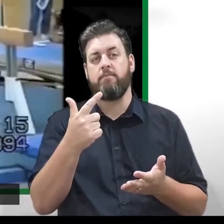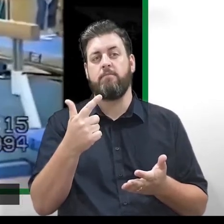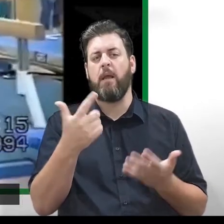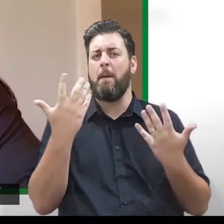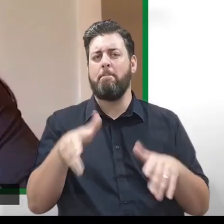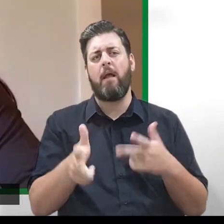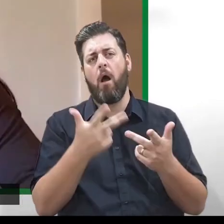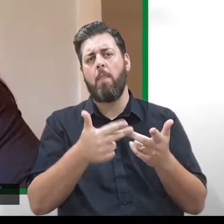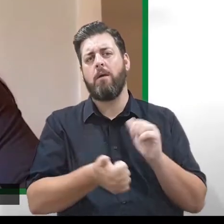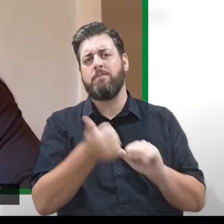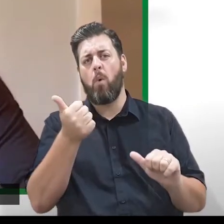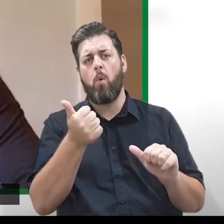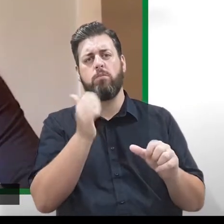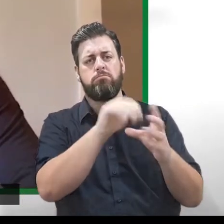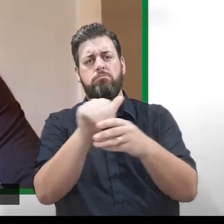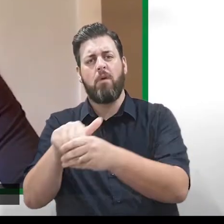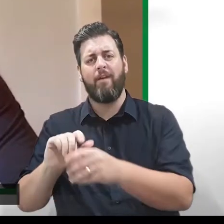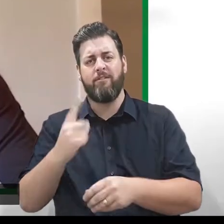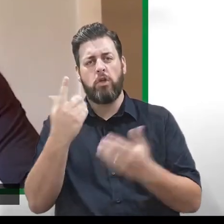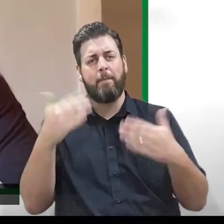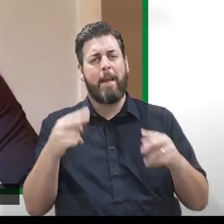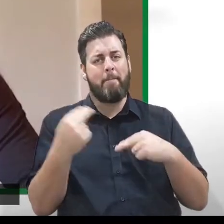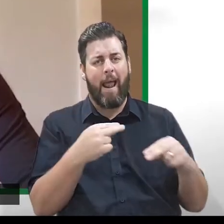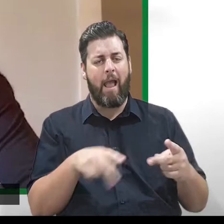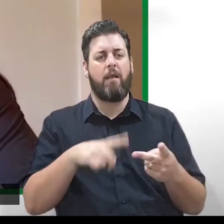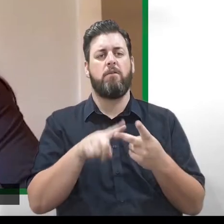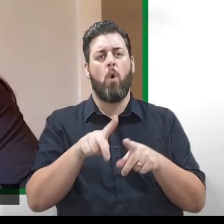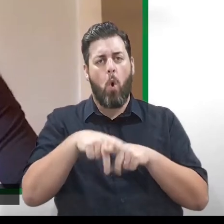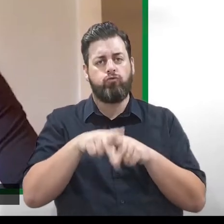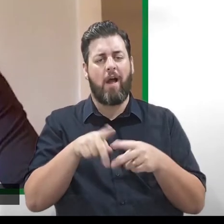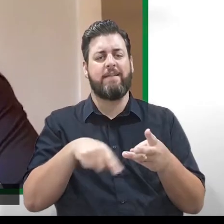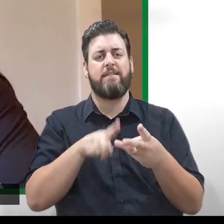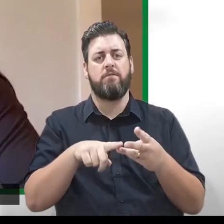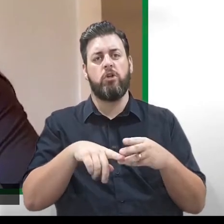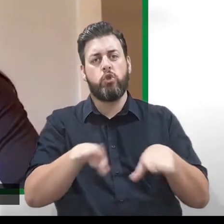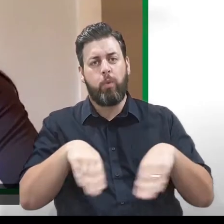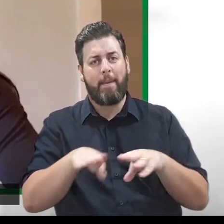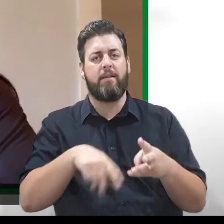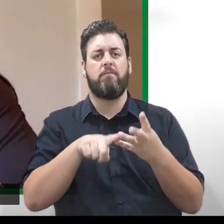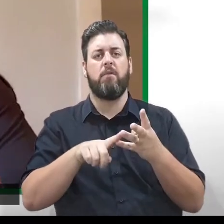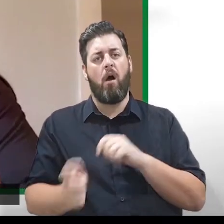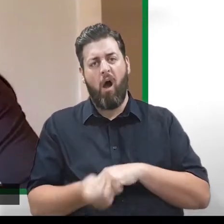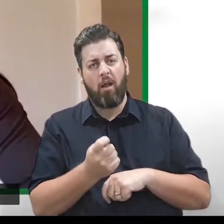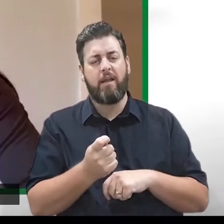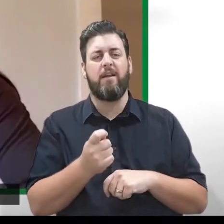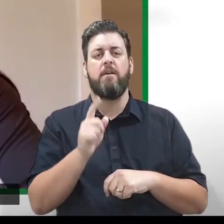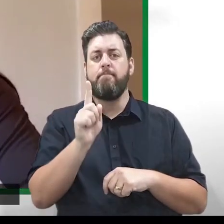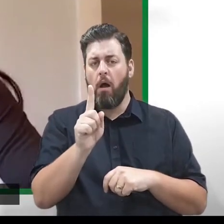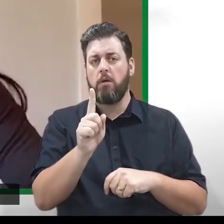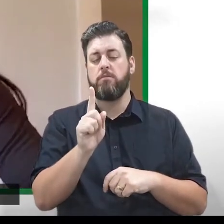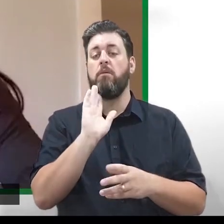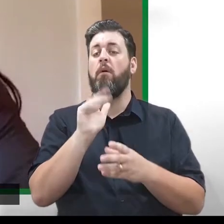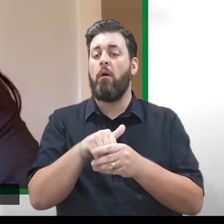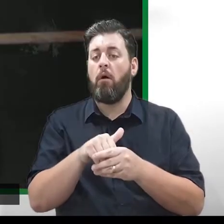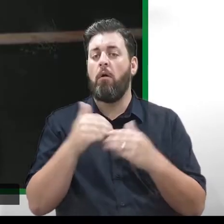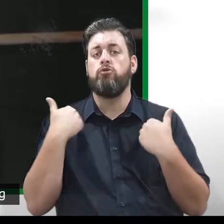I tried lots of other sports first, so I did ballet, did horse riding, did swimming, I did hockey. But gymnastics was the one that